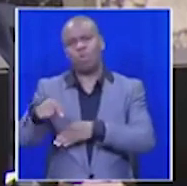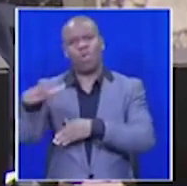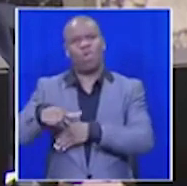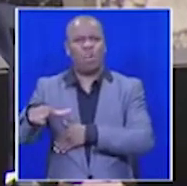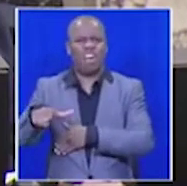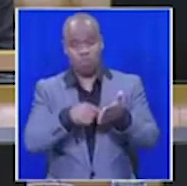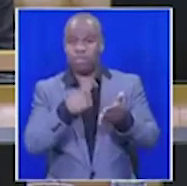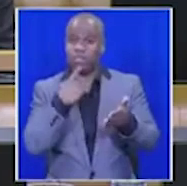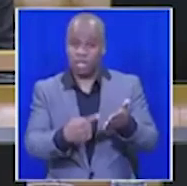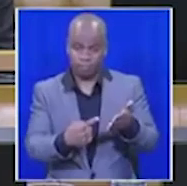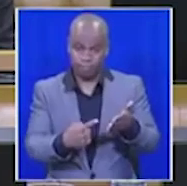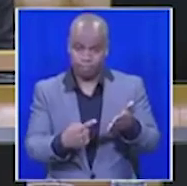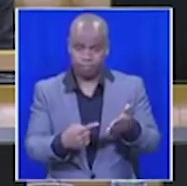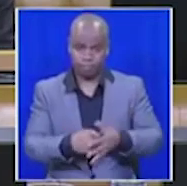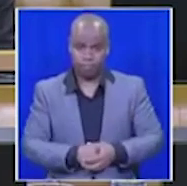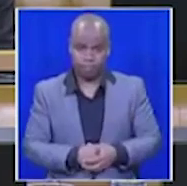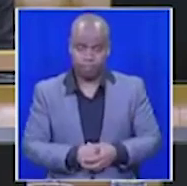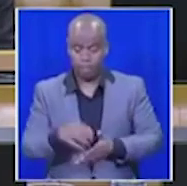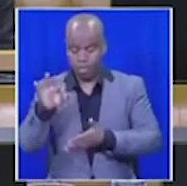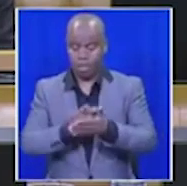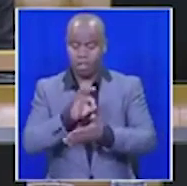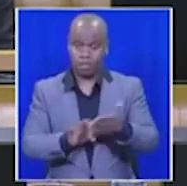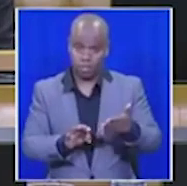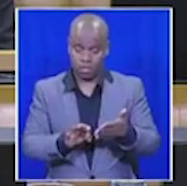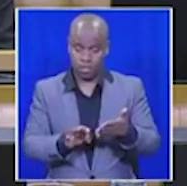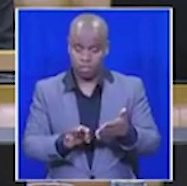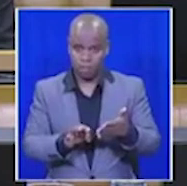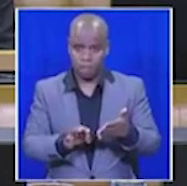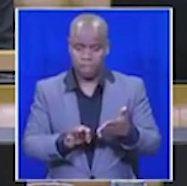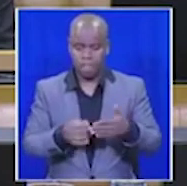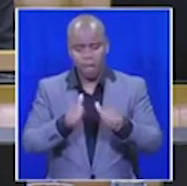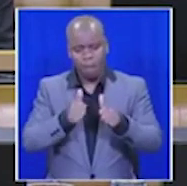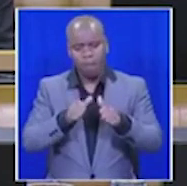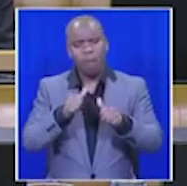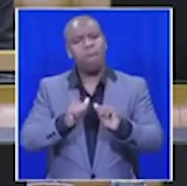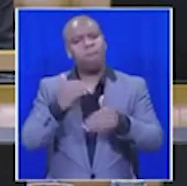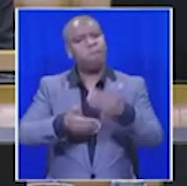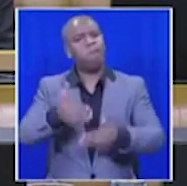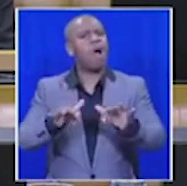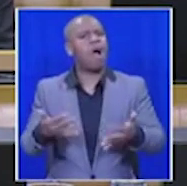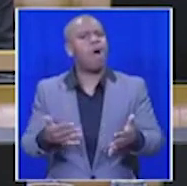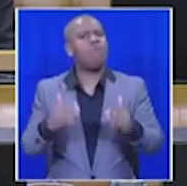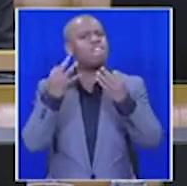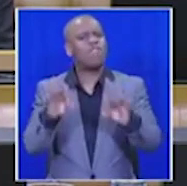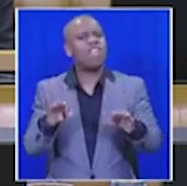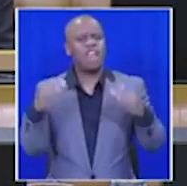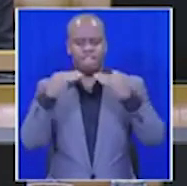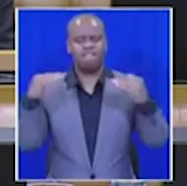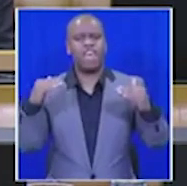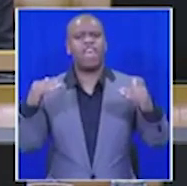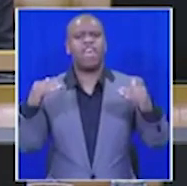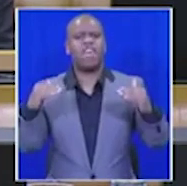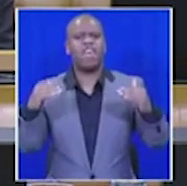free nor fair? The elections must be run on a free and fair basis, and that there should be total